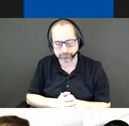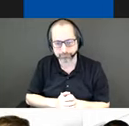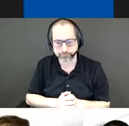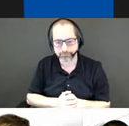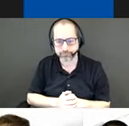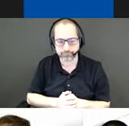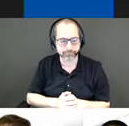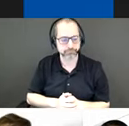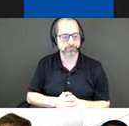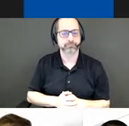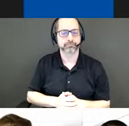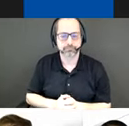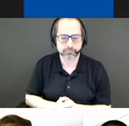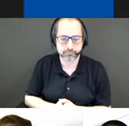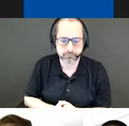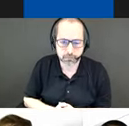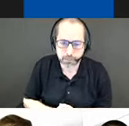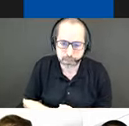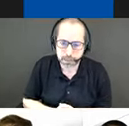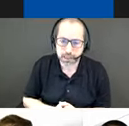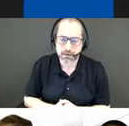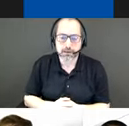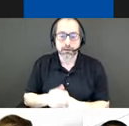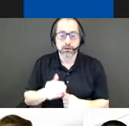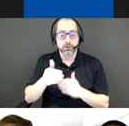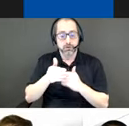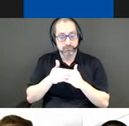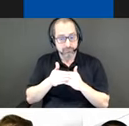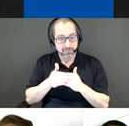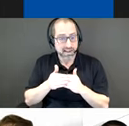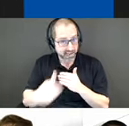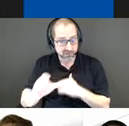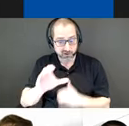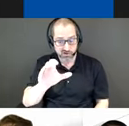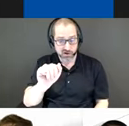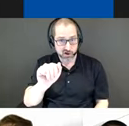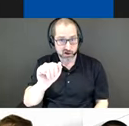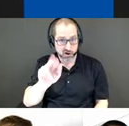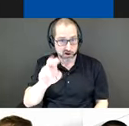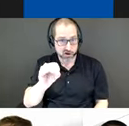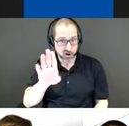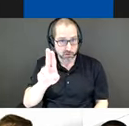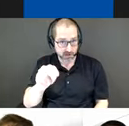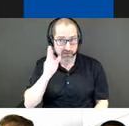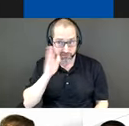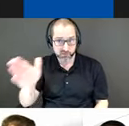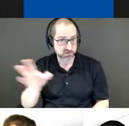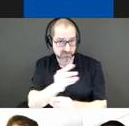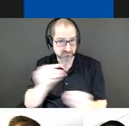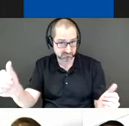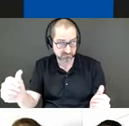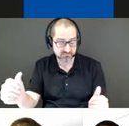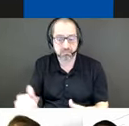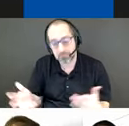Resiliency for a post-carbon future is found within the many interrelated components of this project. By